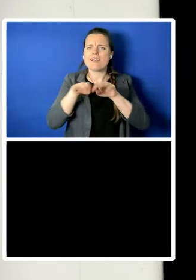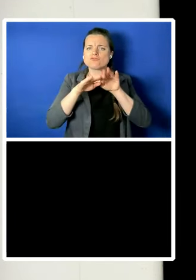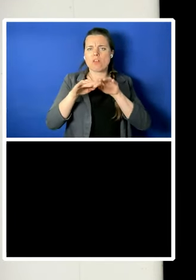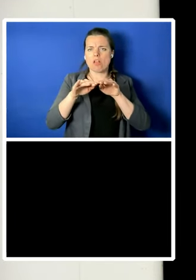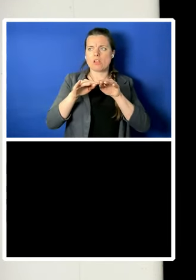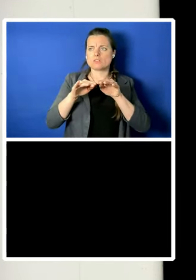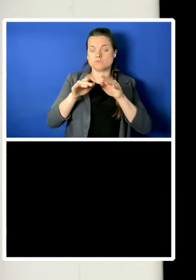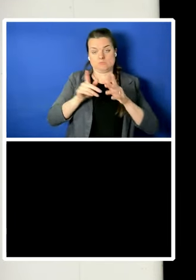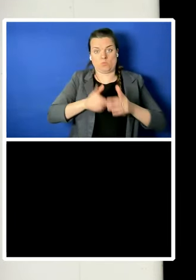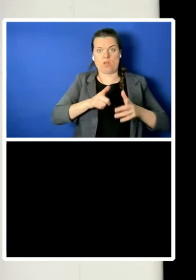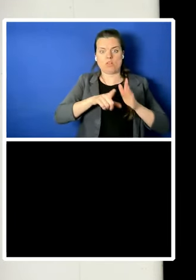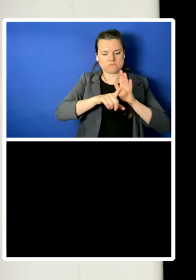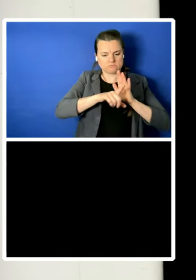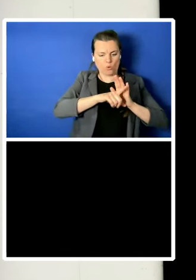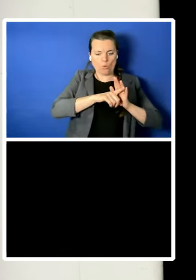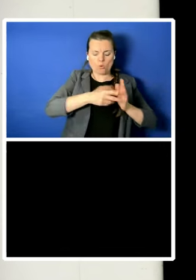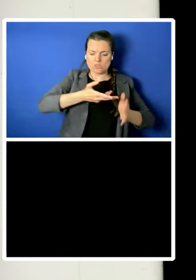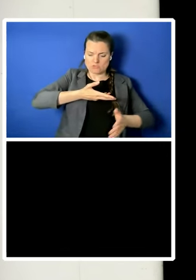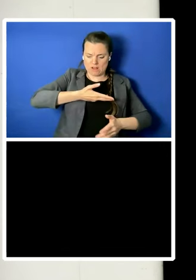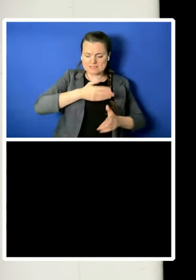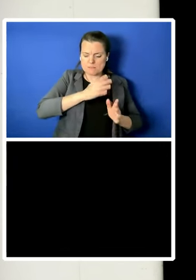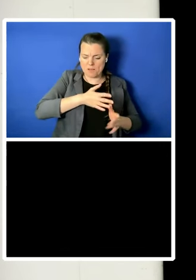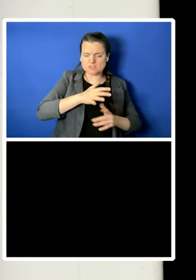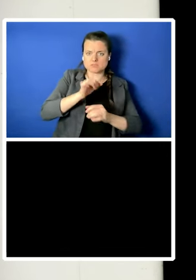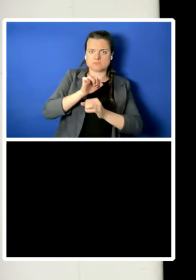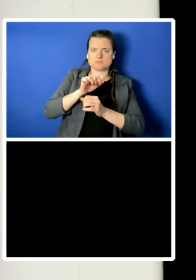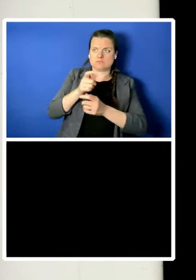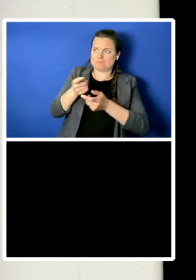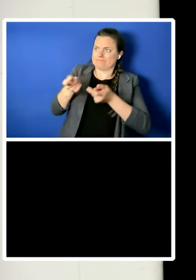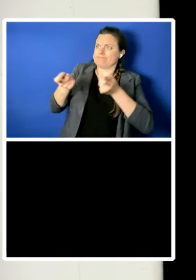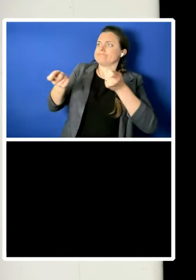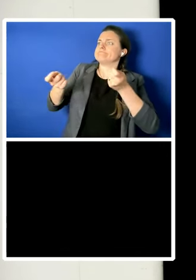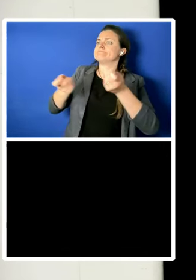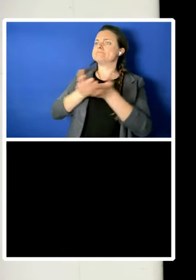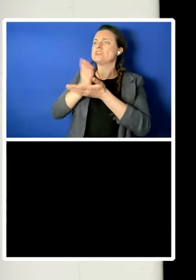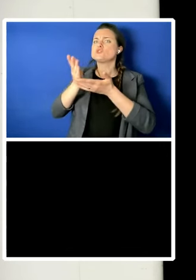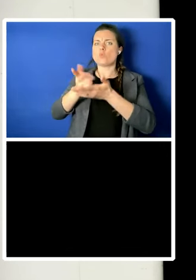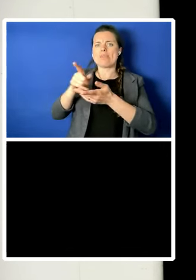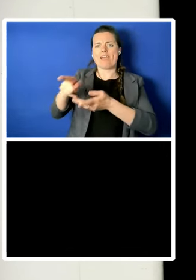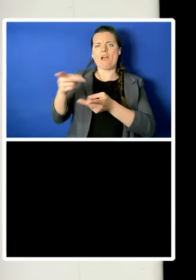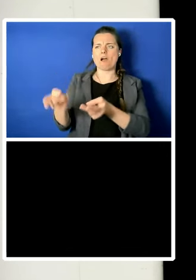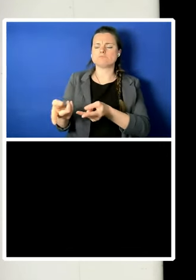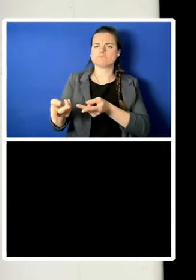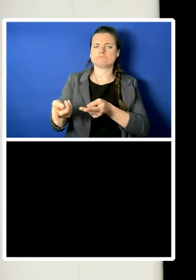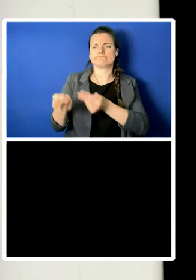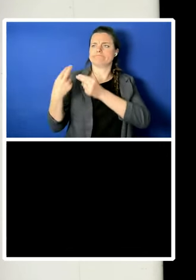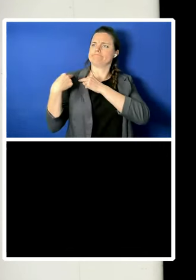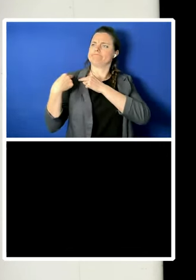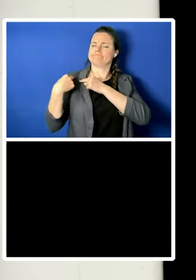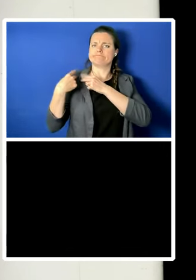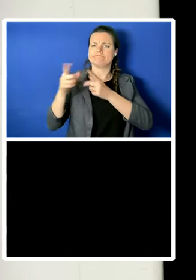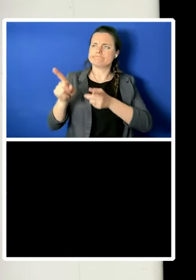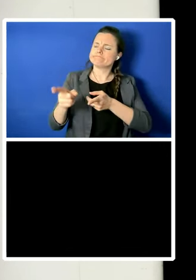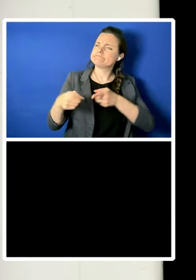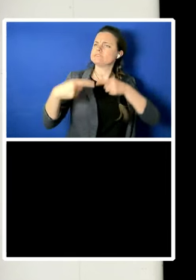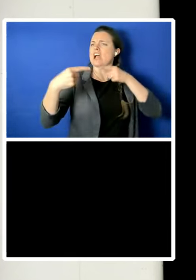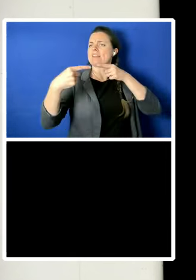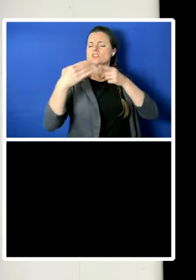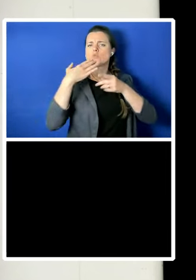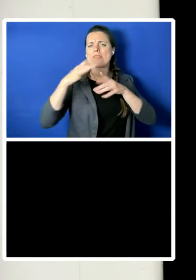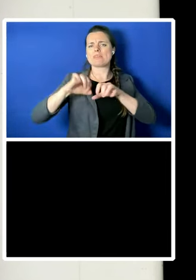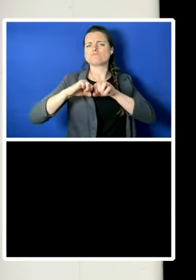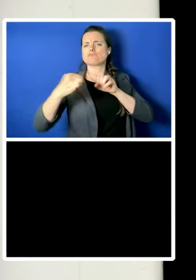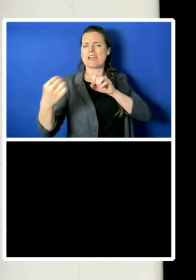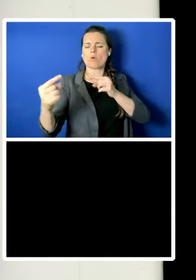Yet, while nationalists happily champion the more exclusionary rights of citizenship afforded